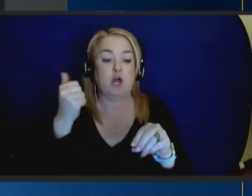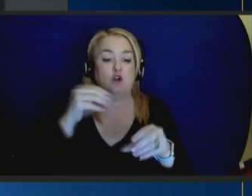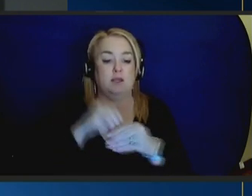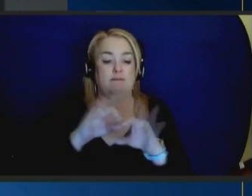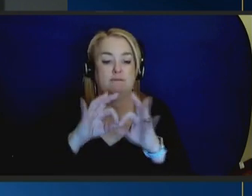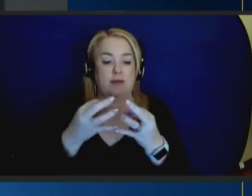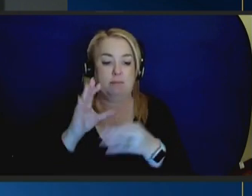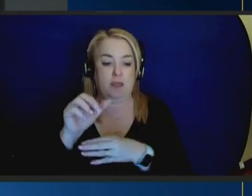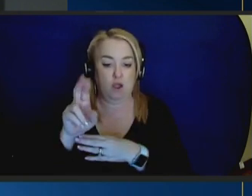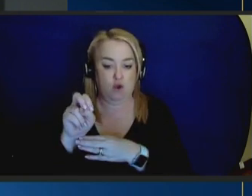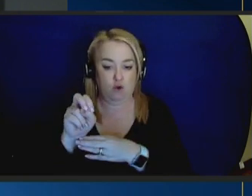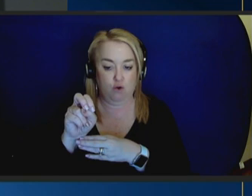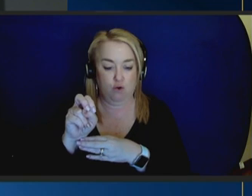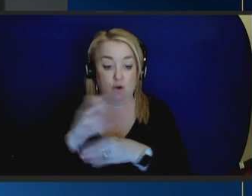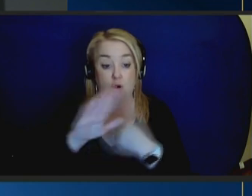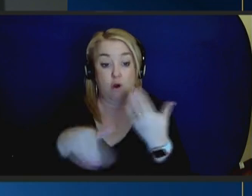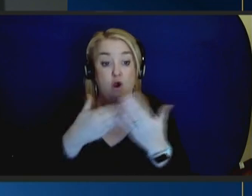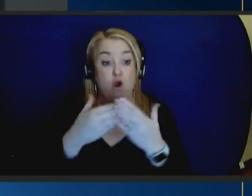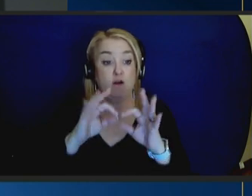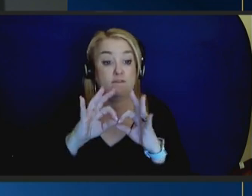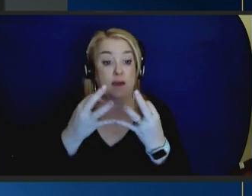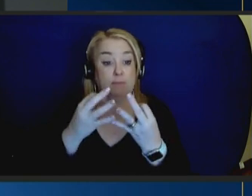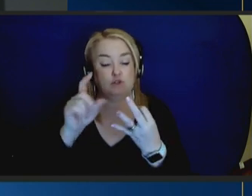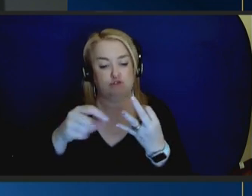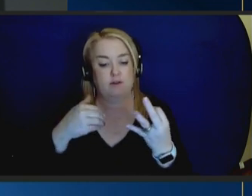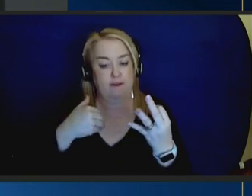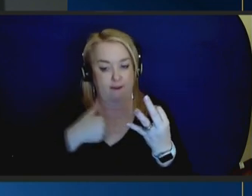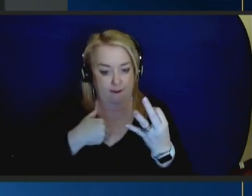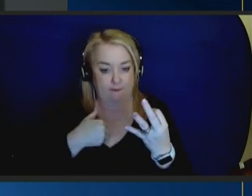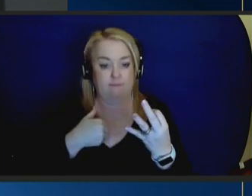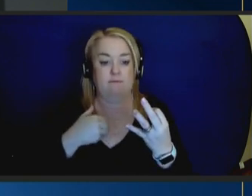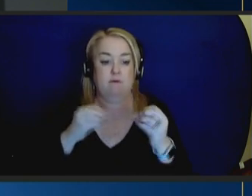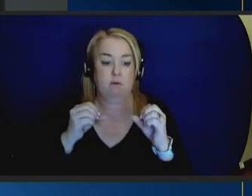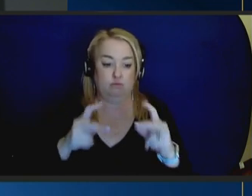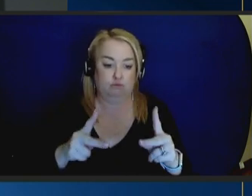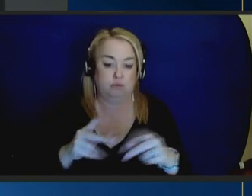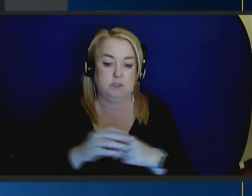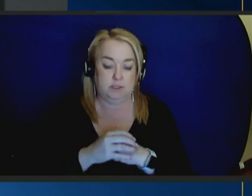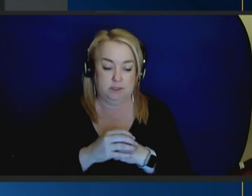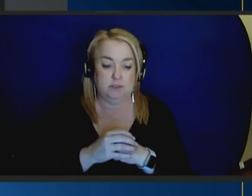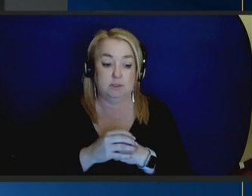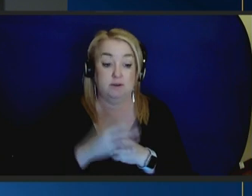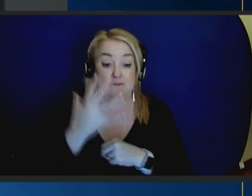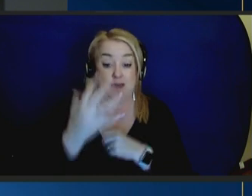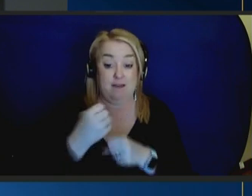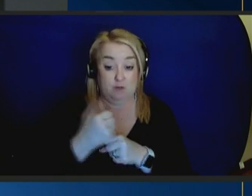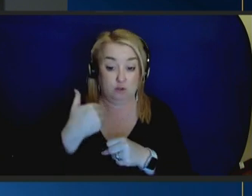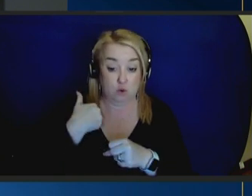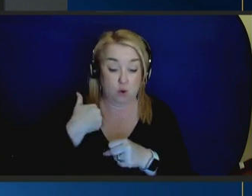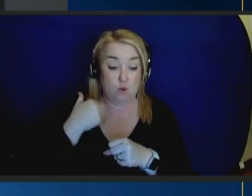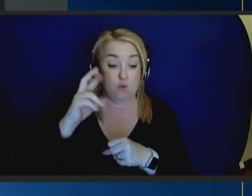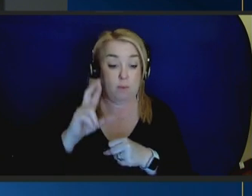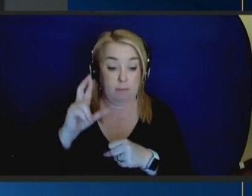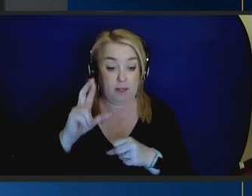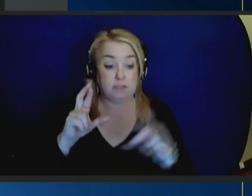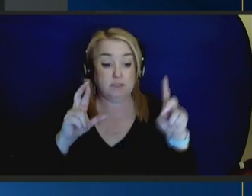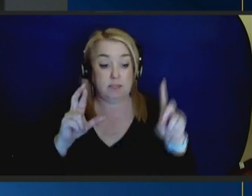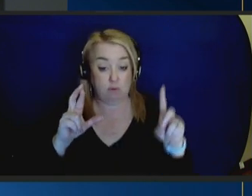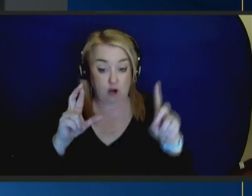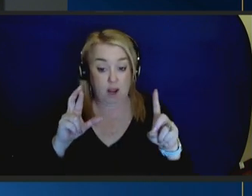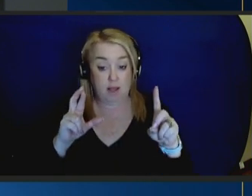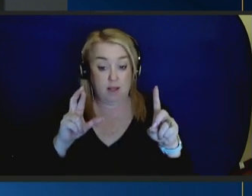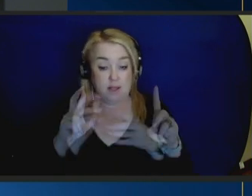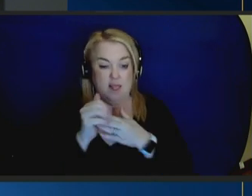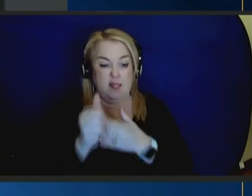all families should have a fighting chance. Five years ago, Republicans and Democrats, led by